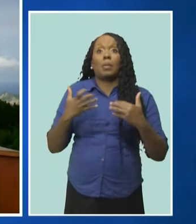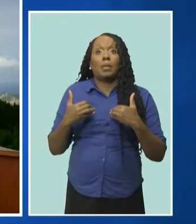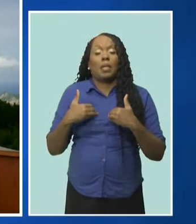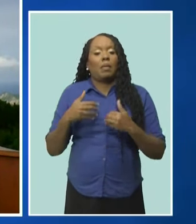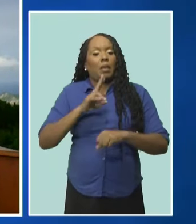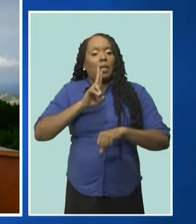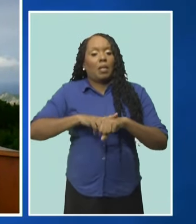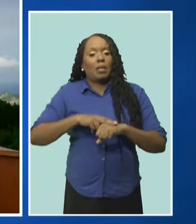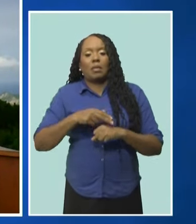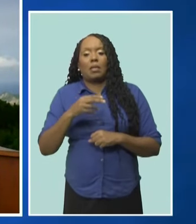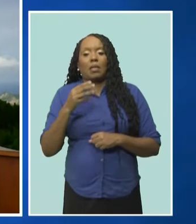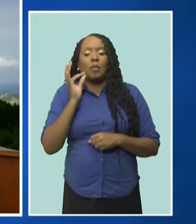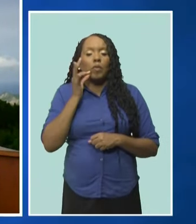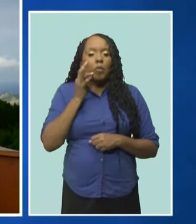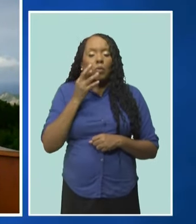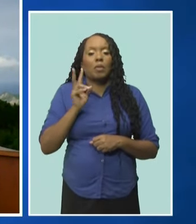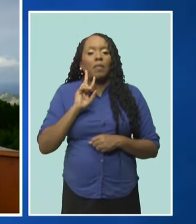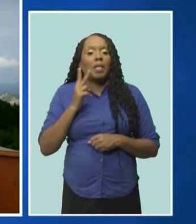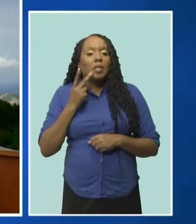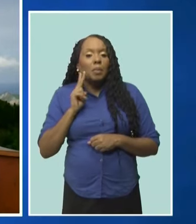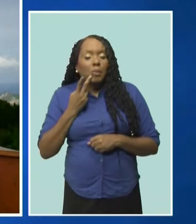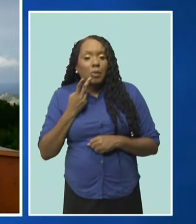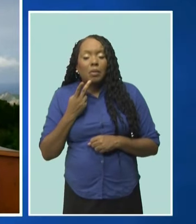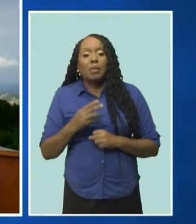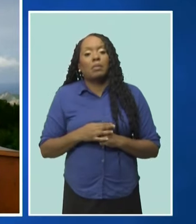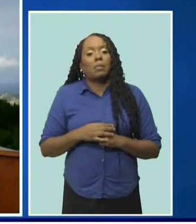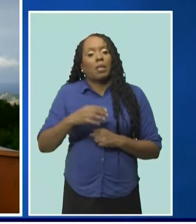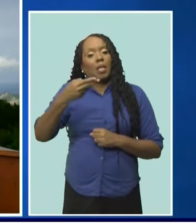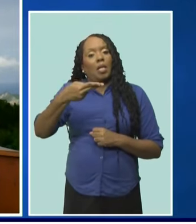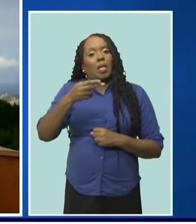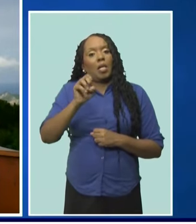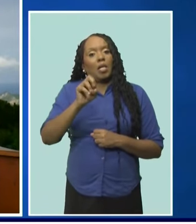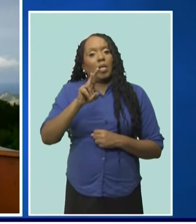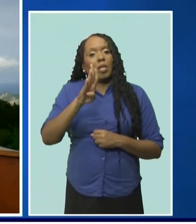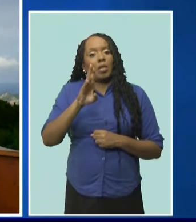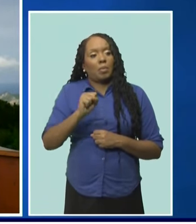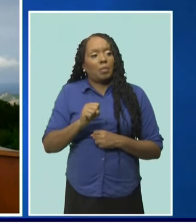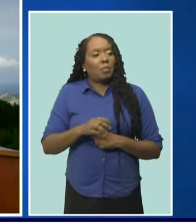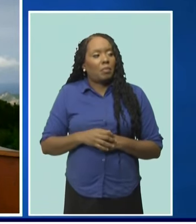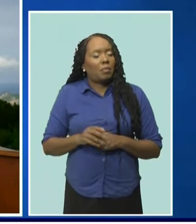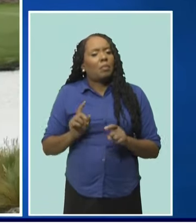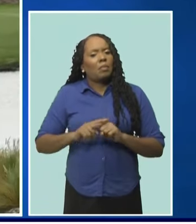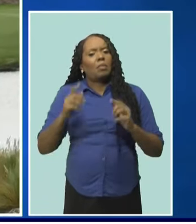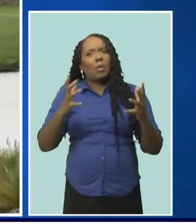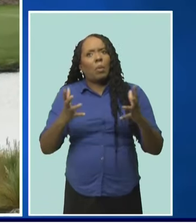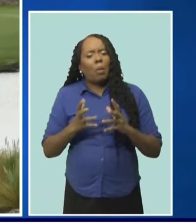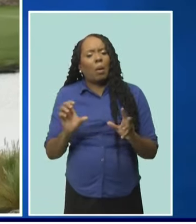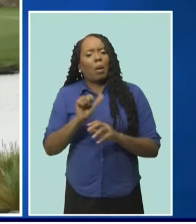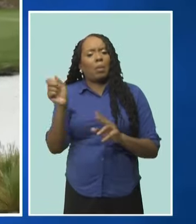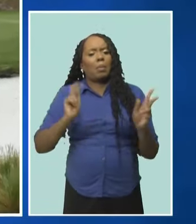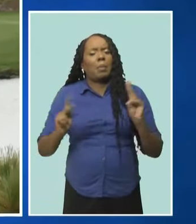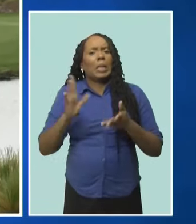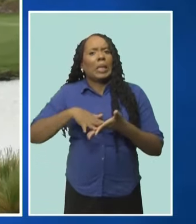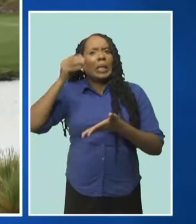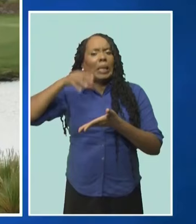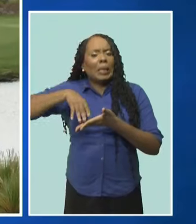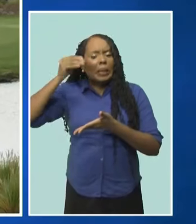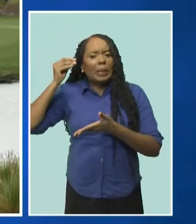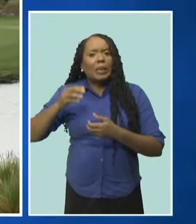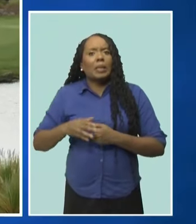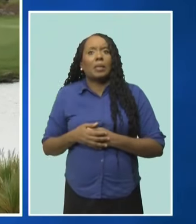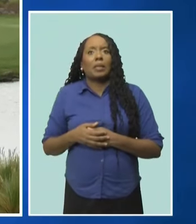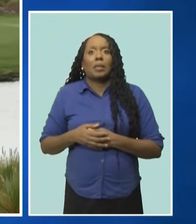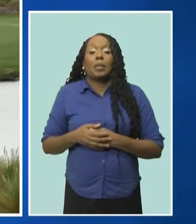fruits, our vegetables, our herbs. But how do we then, you know, transfer that knowledge to others? Other than being the world's